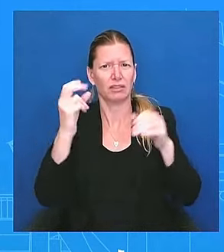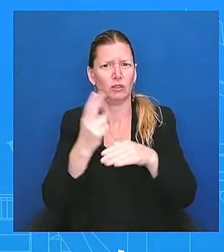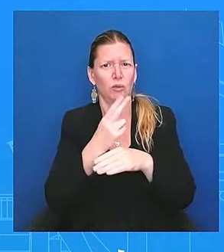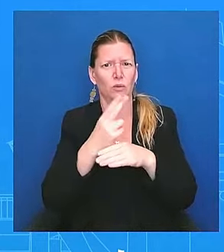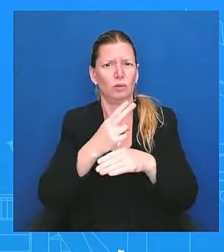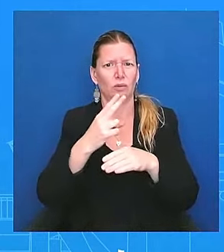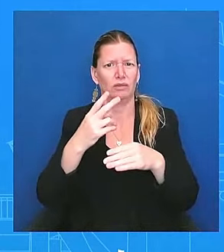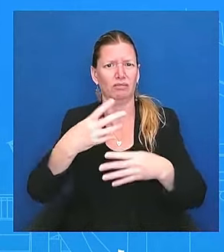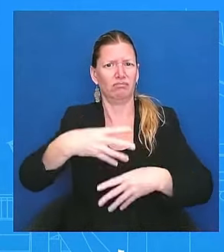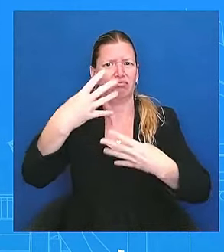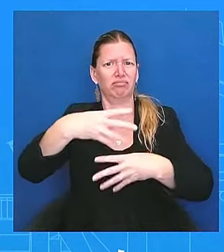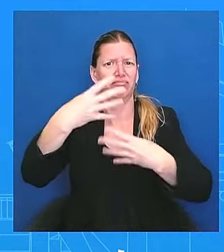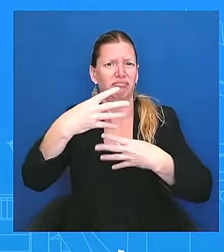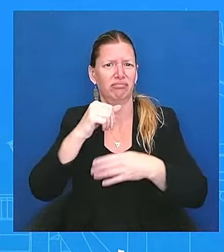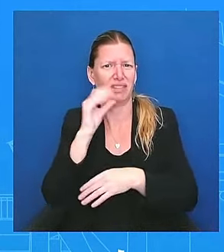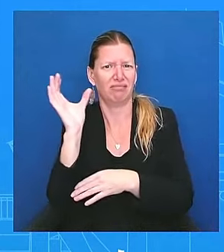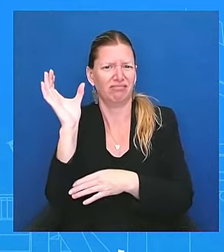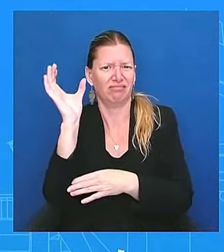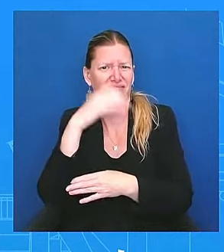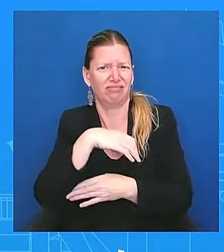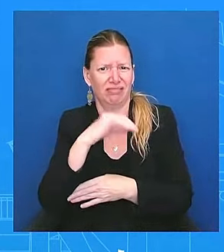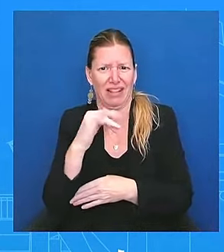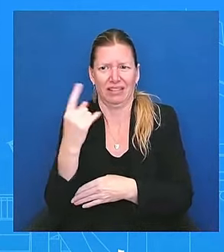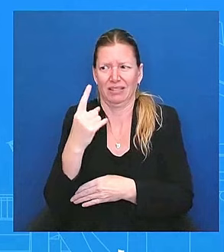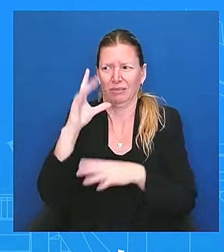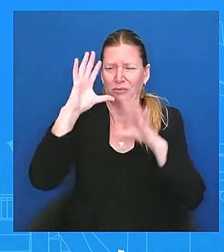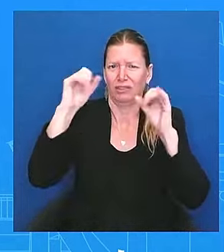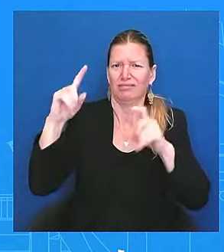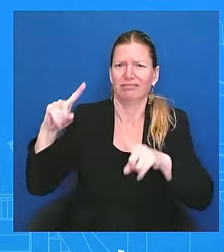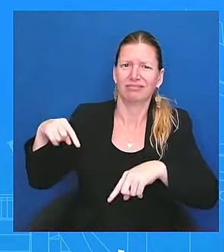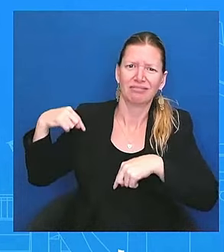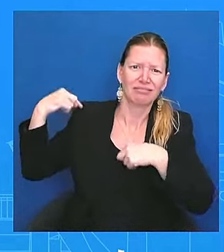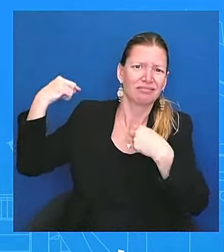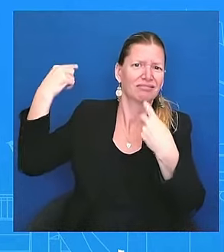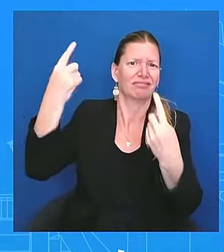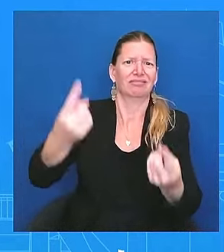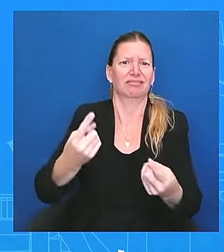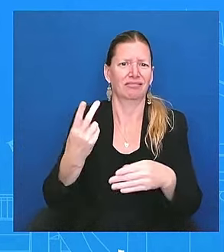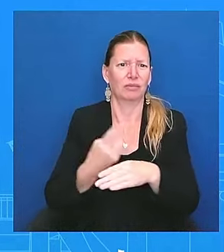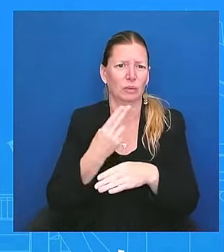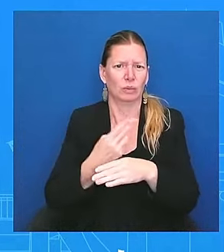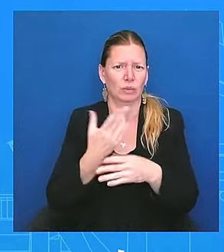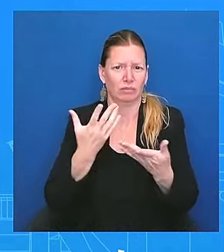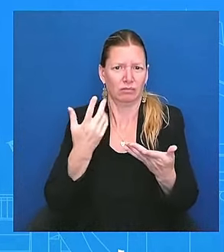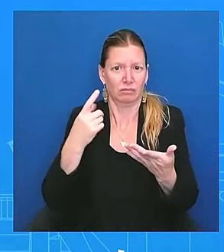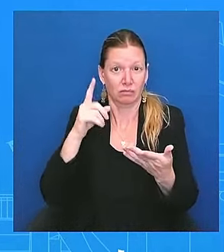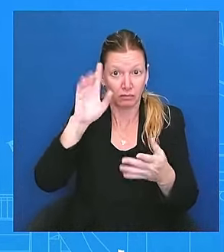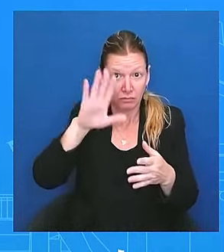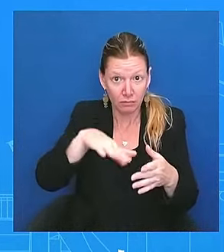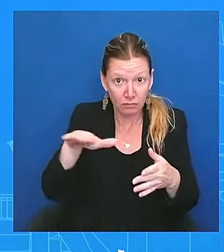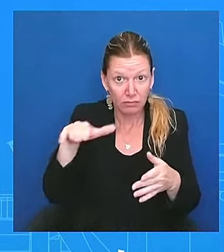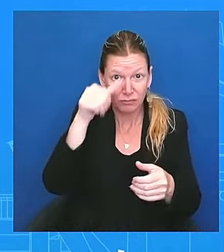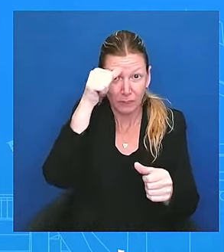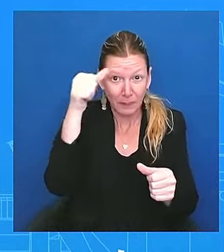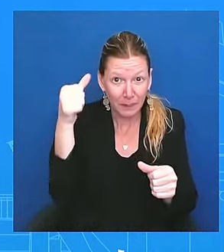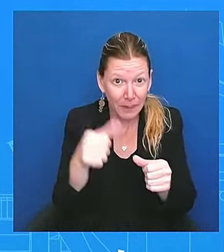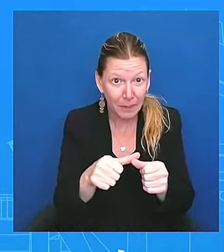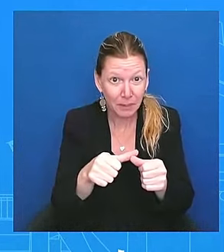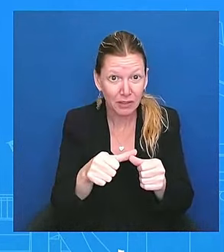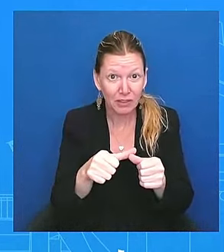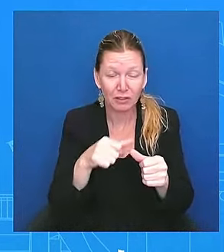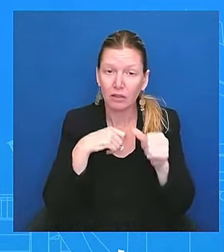have done in the past. I think what we also have to remember, and I'll keep saying this because I think it's important to not forget